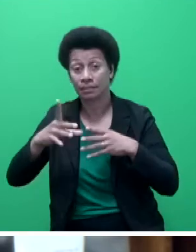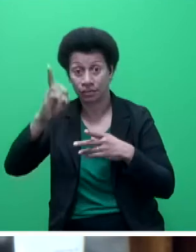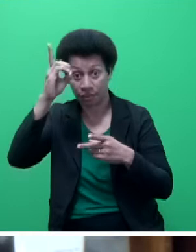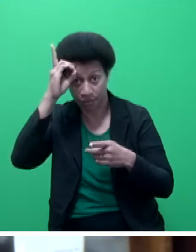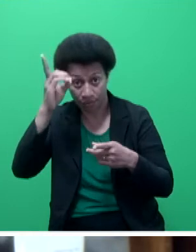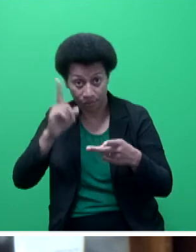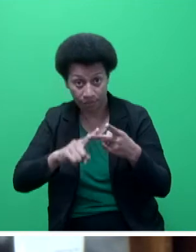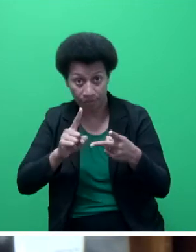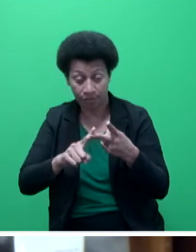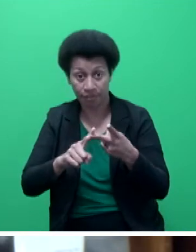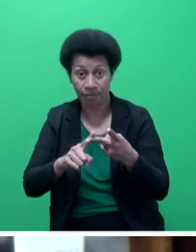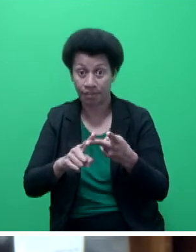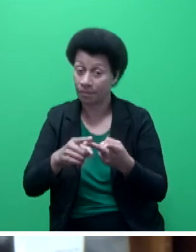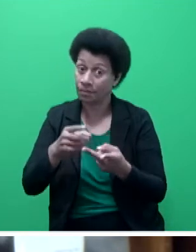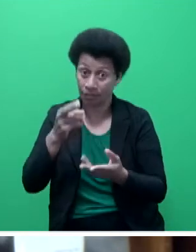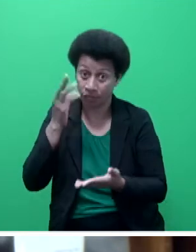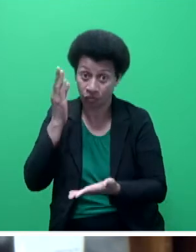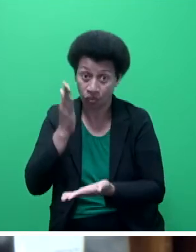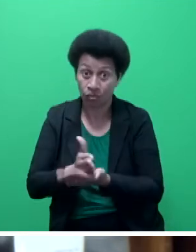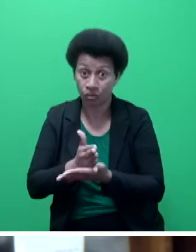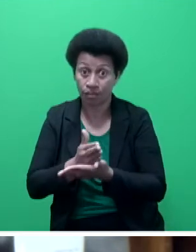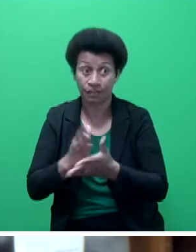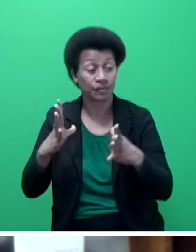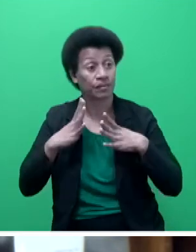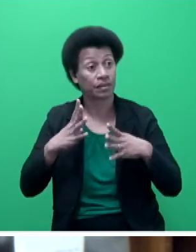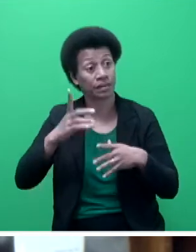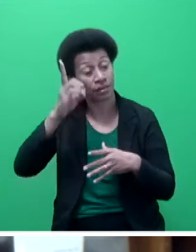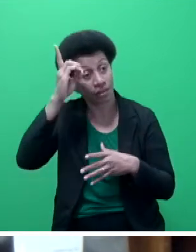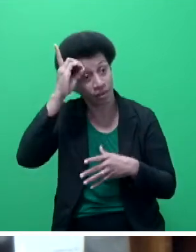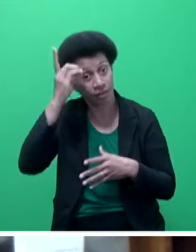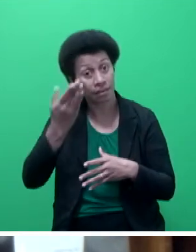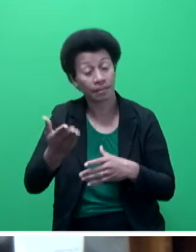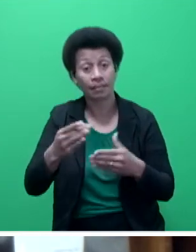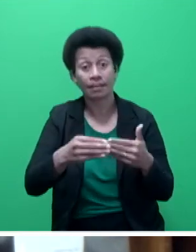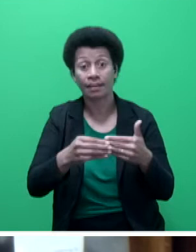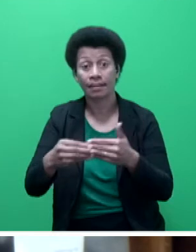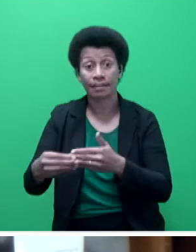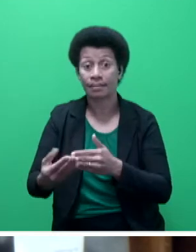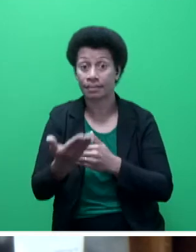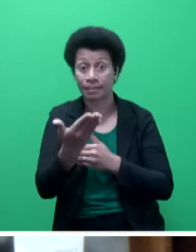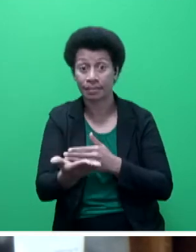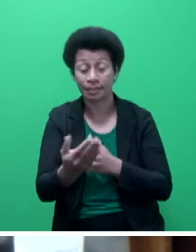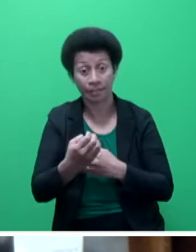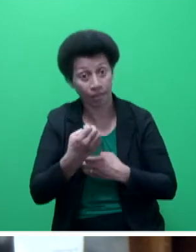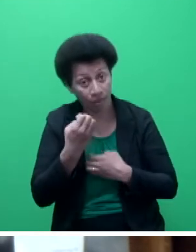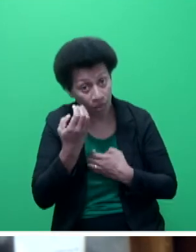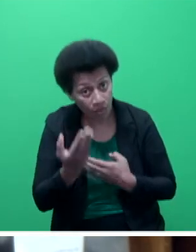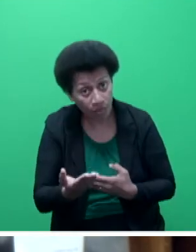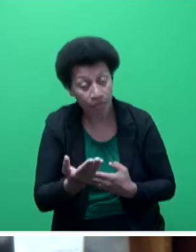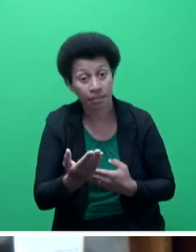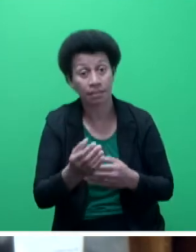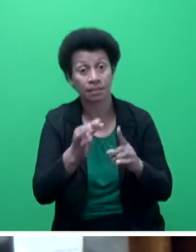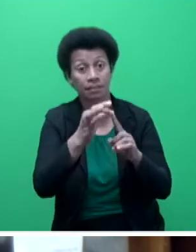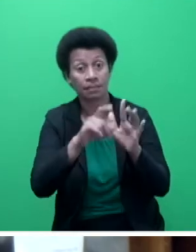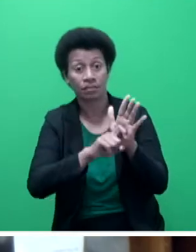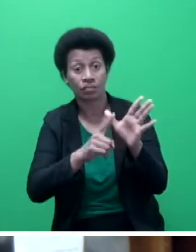sir, like true free education. The leader for Honorable Prasad claimed there was free